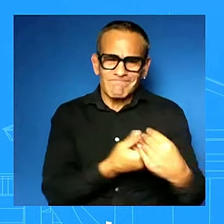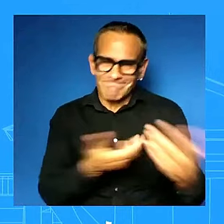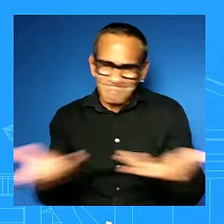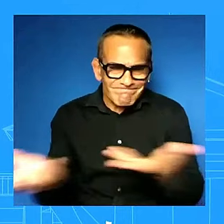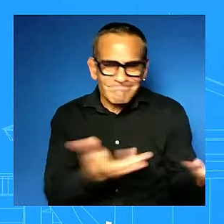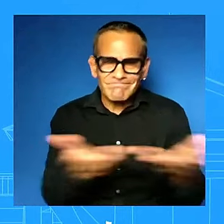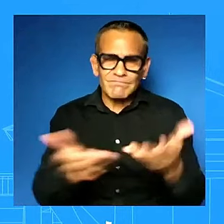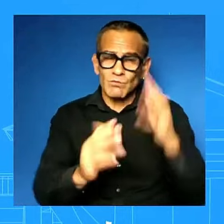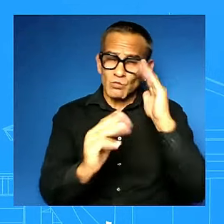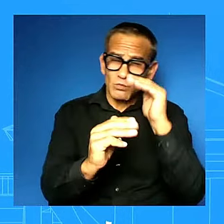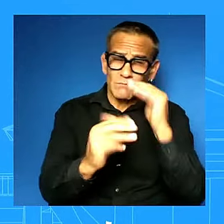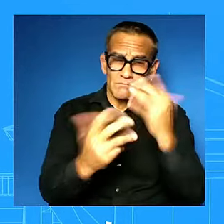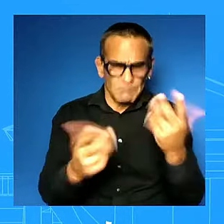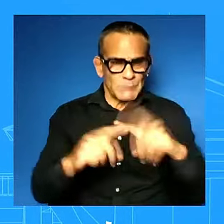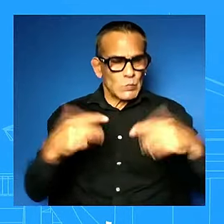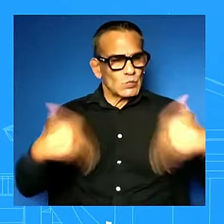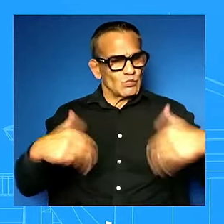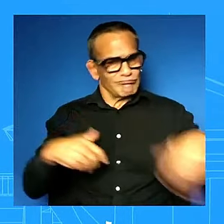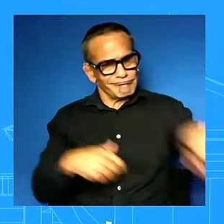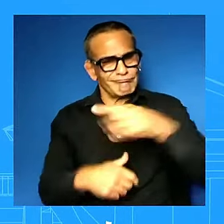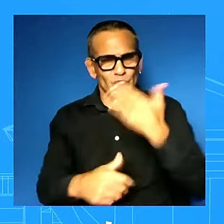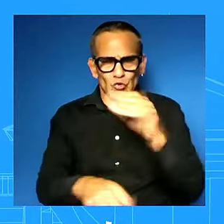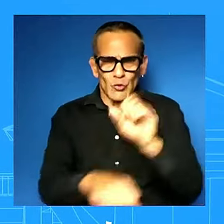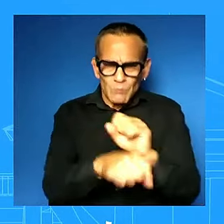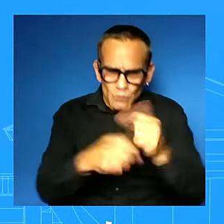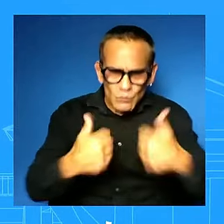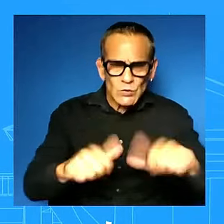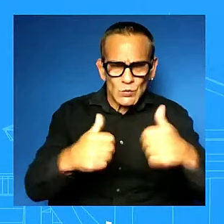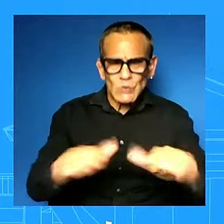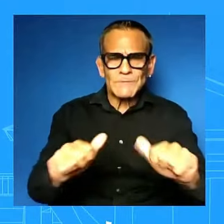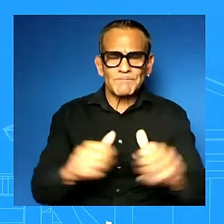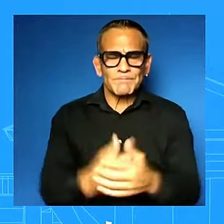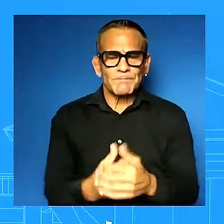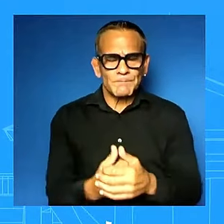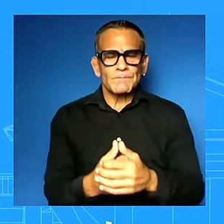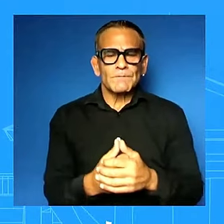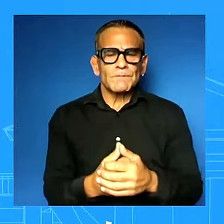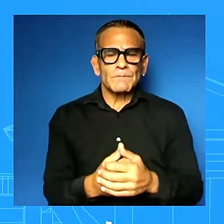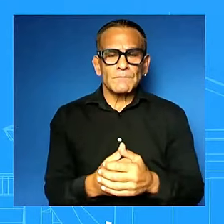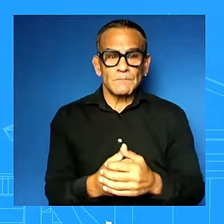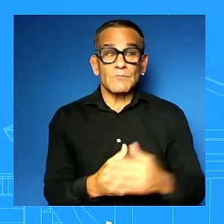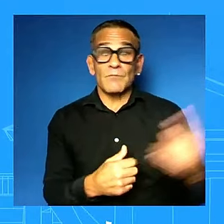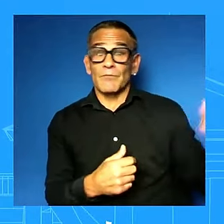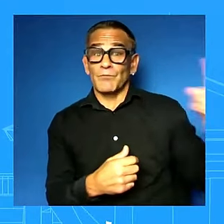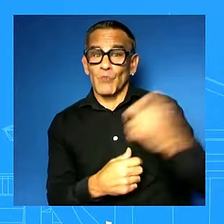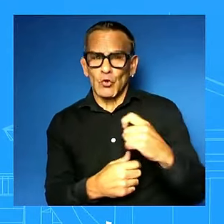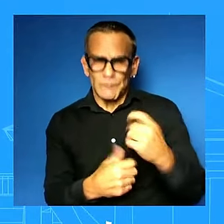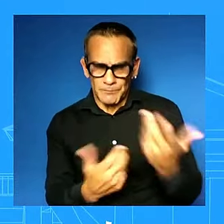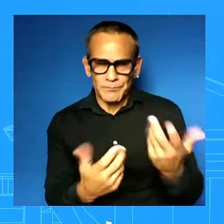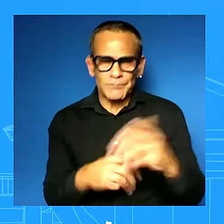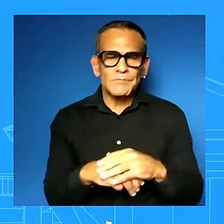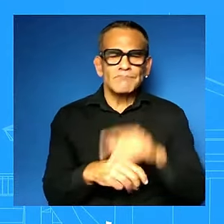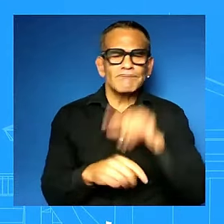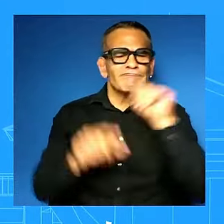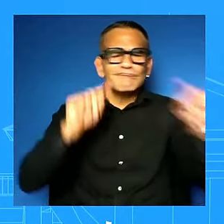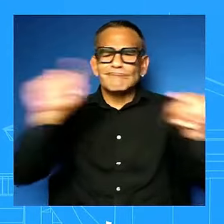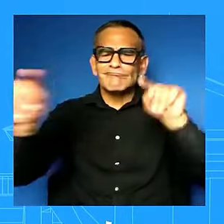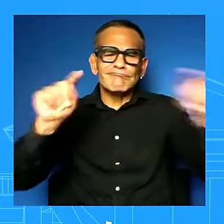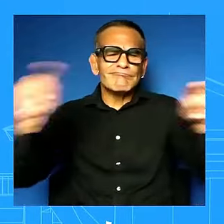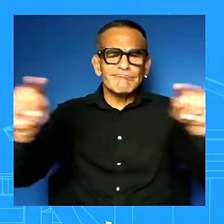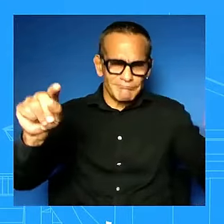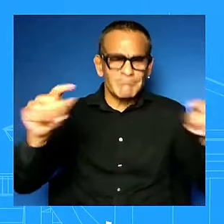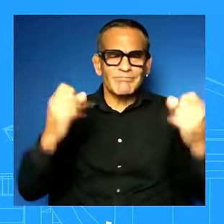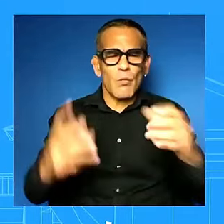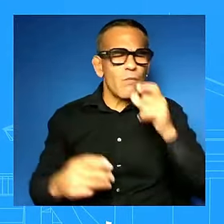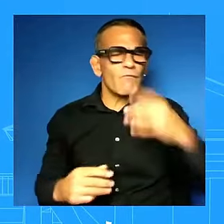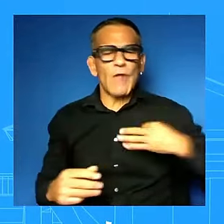more um dozens of state and local election officials raised concerns this week about the postal services ability to get ballots delivered on time